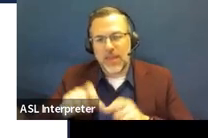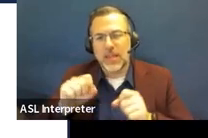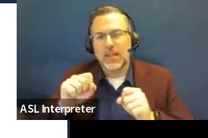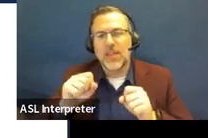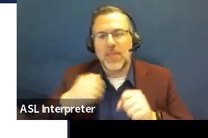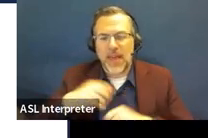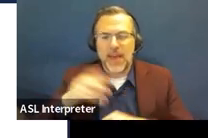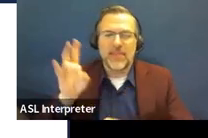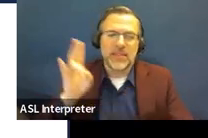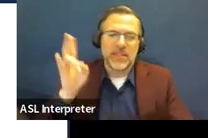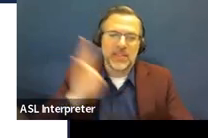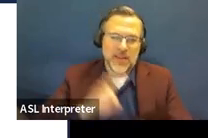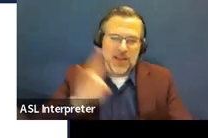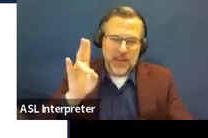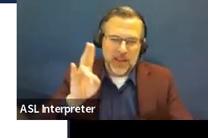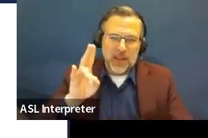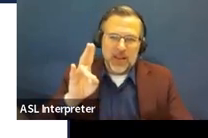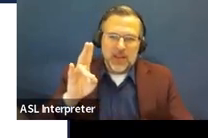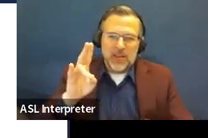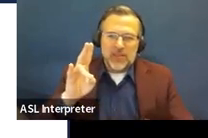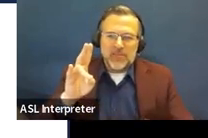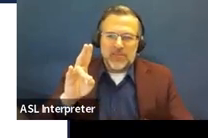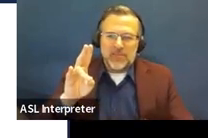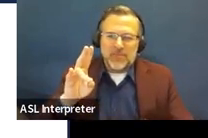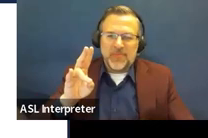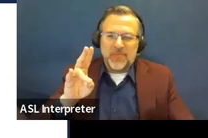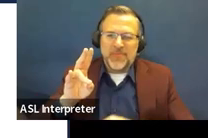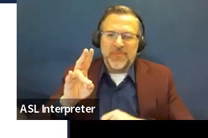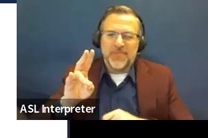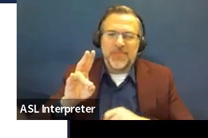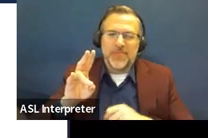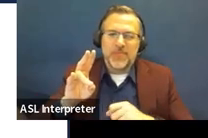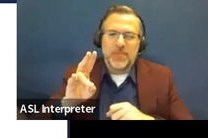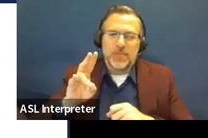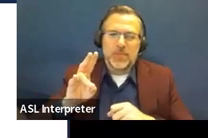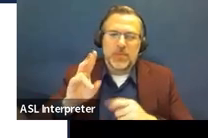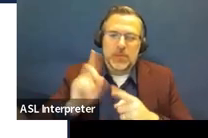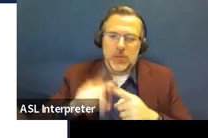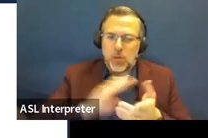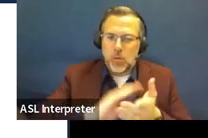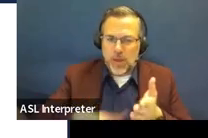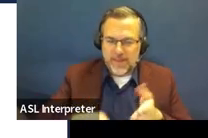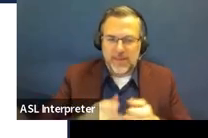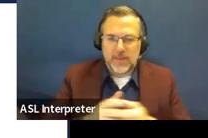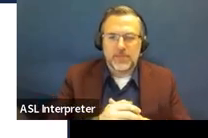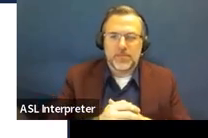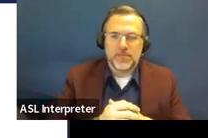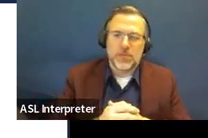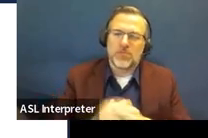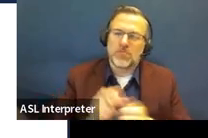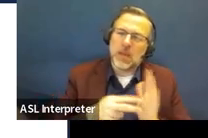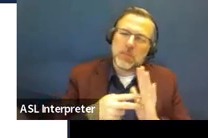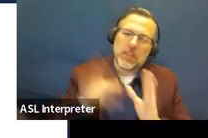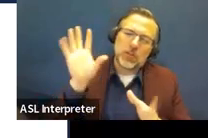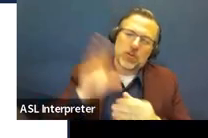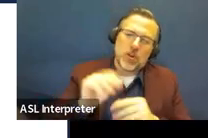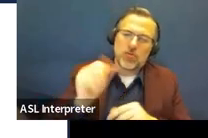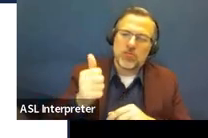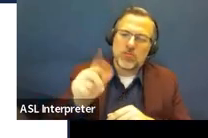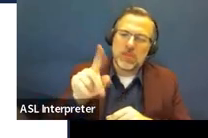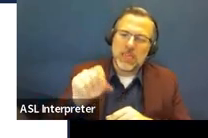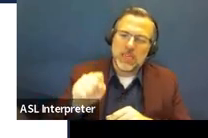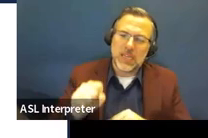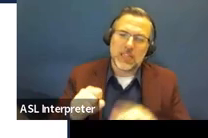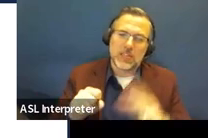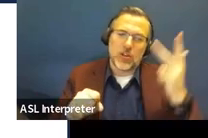start the IEP timeline sooner, but that roughly is 10 days between the seven days and the three days,